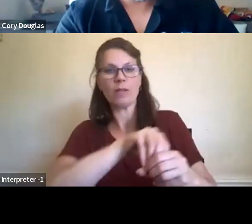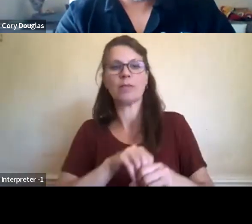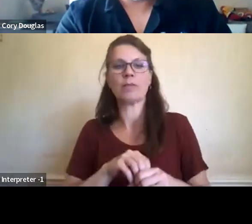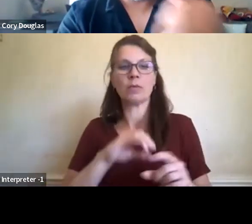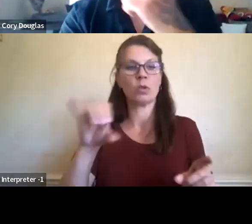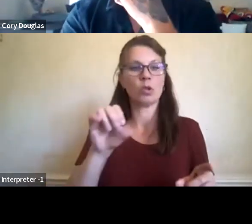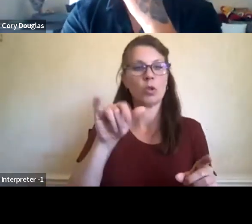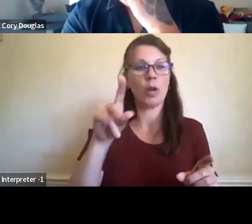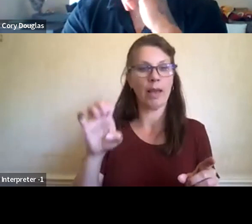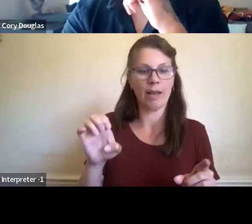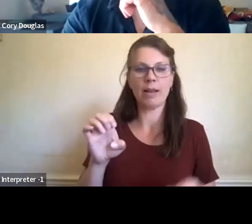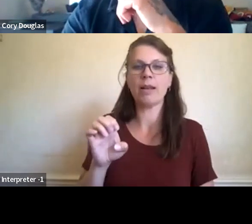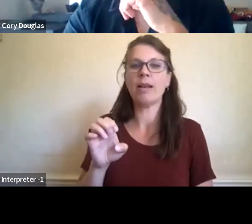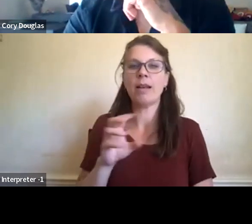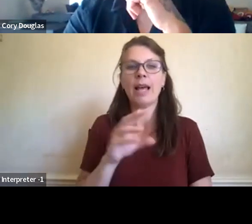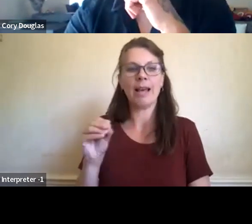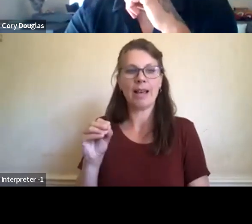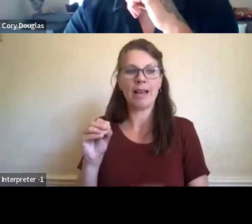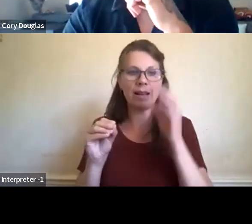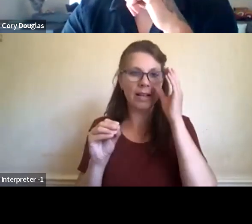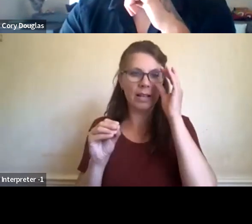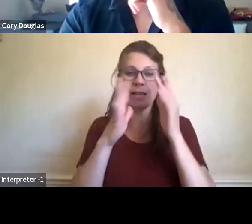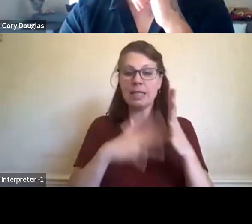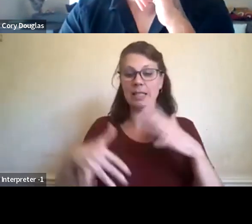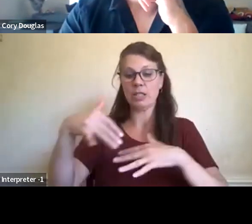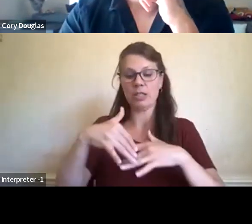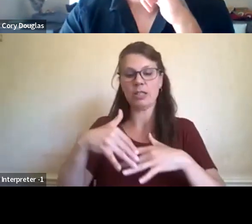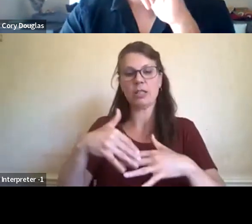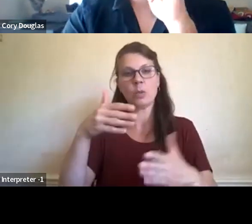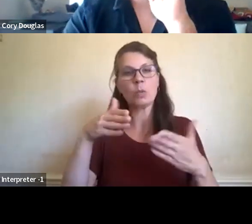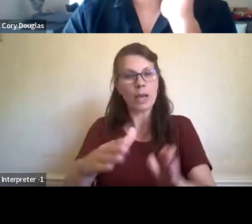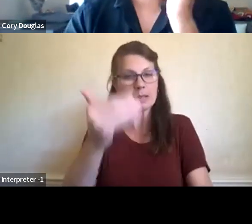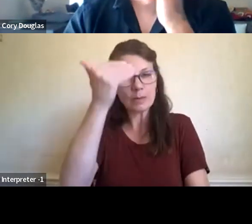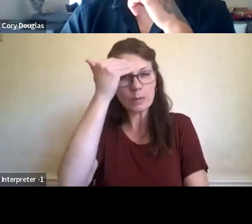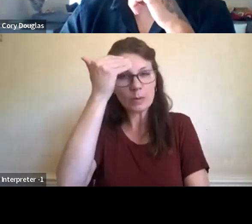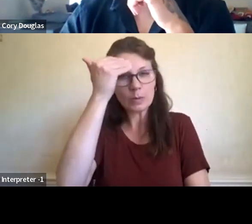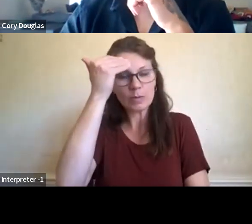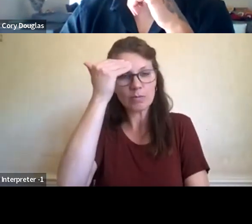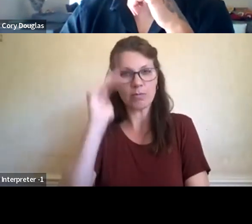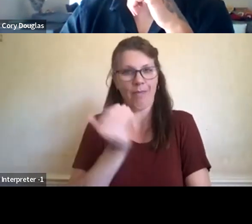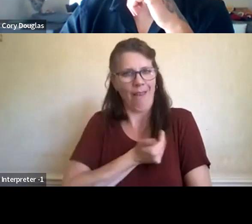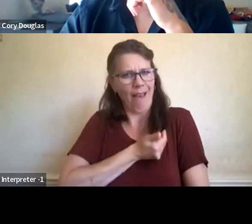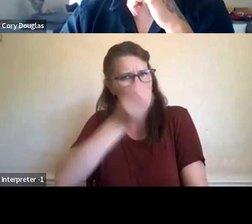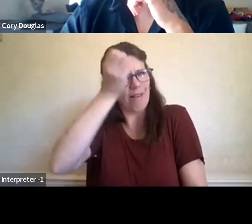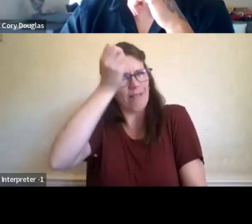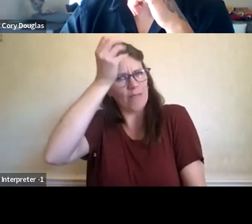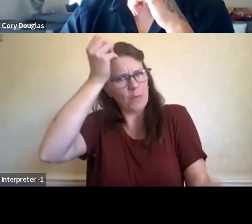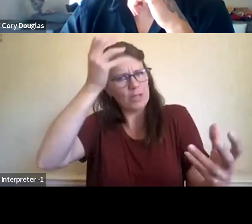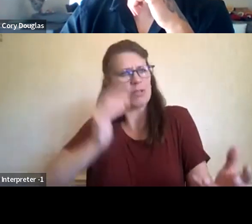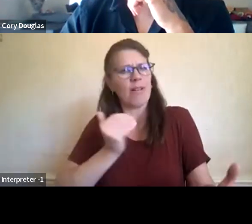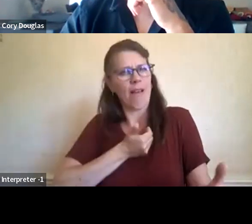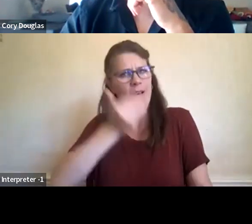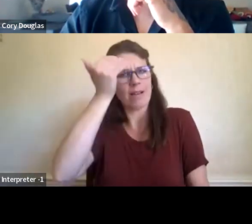centering indigenous ways of knowing, um, because there was a about, you know, there, it was a very specific